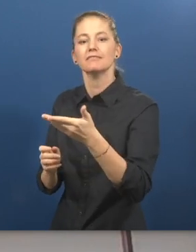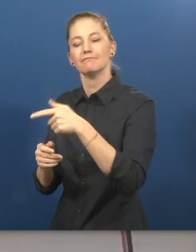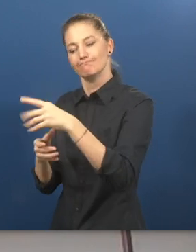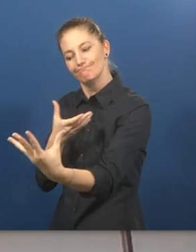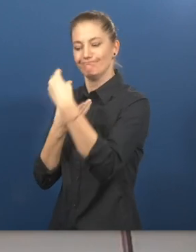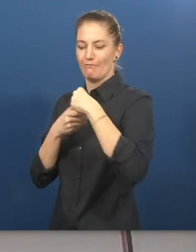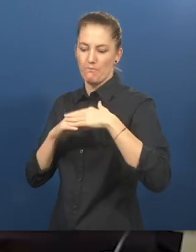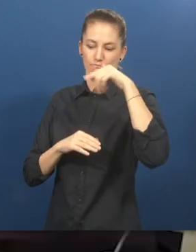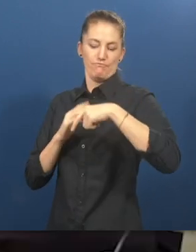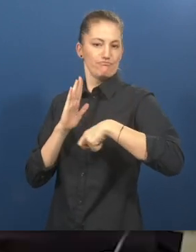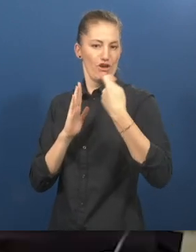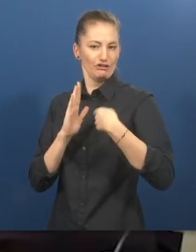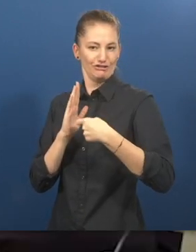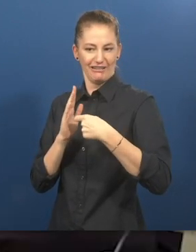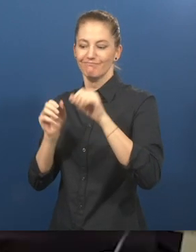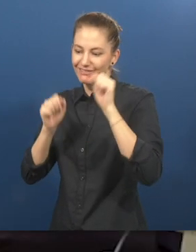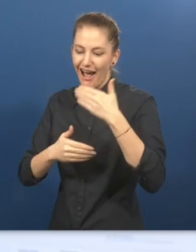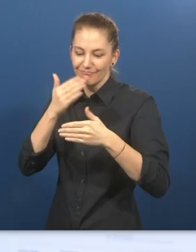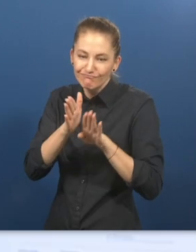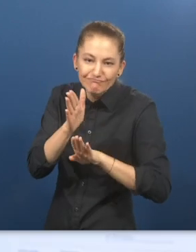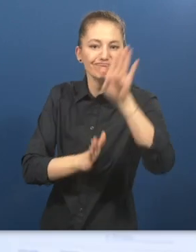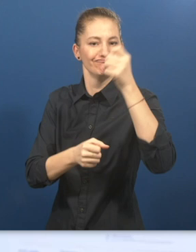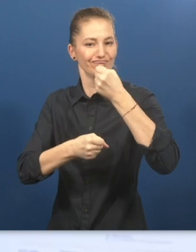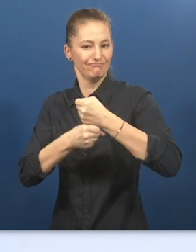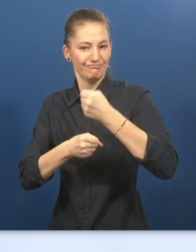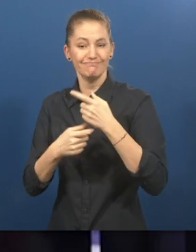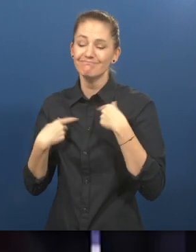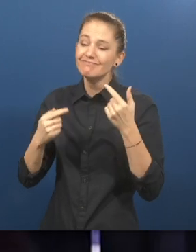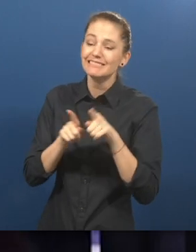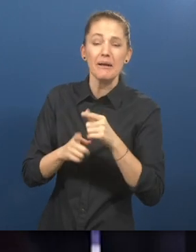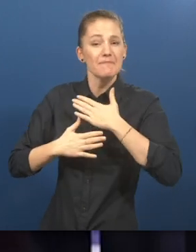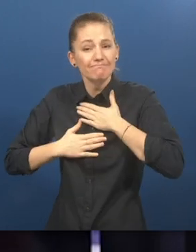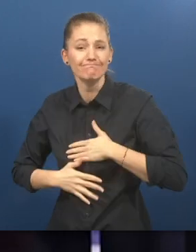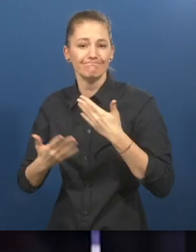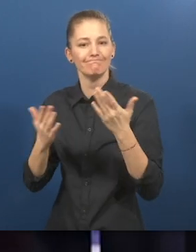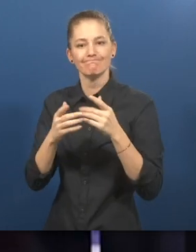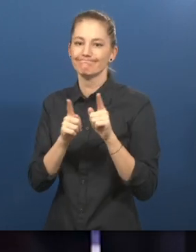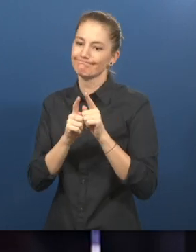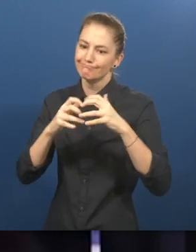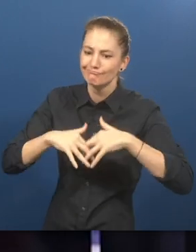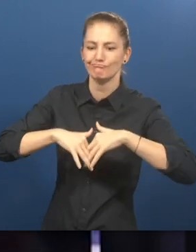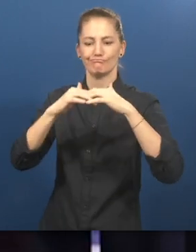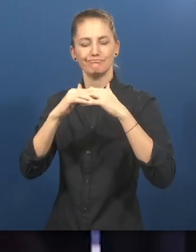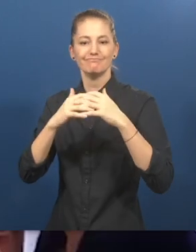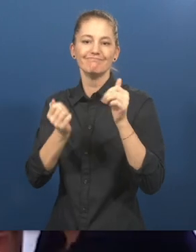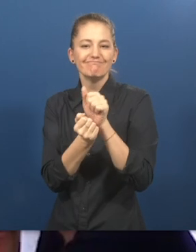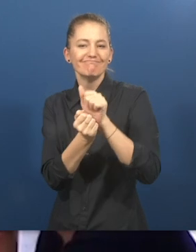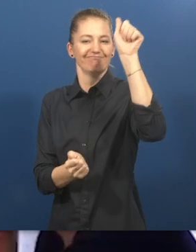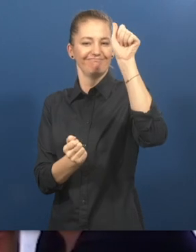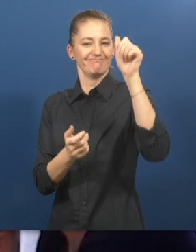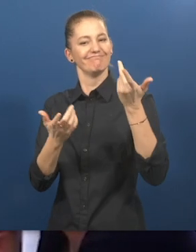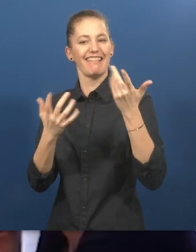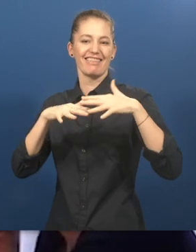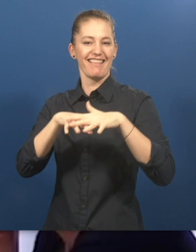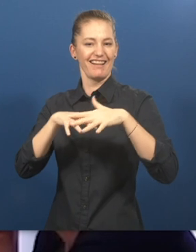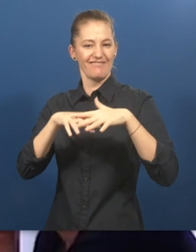to launch their successful career. We also want to develop a Stepping into Alumni Network that will support people